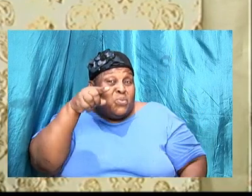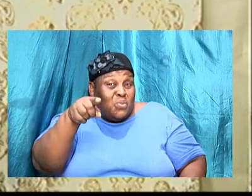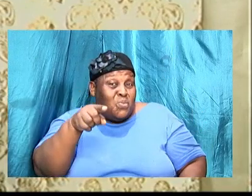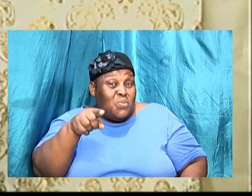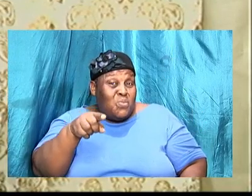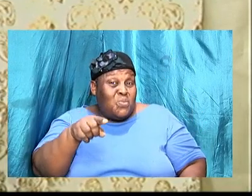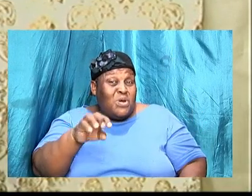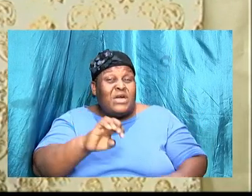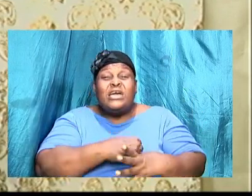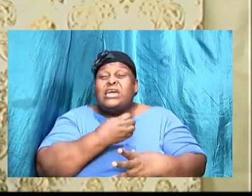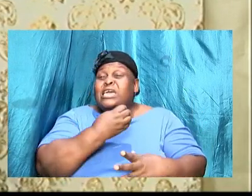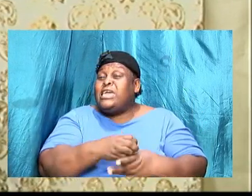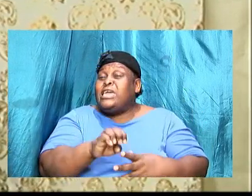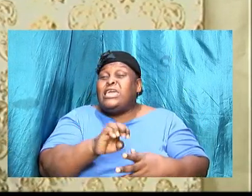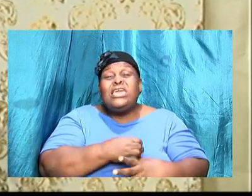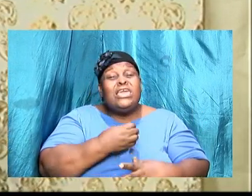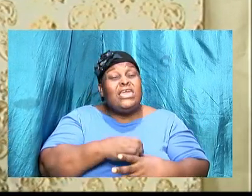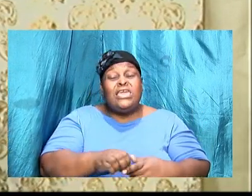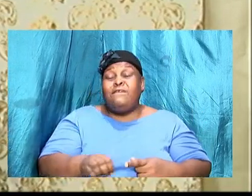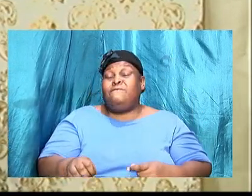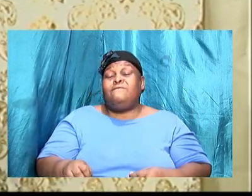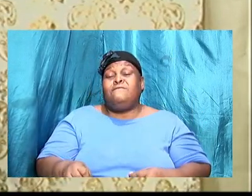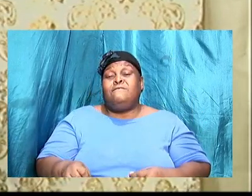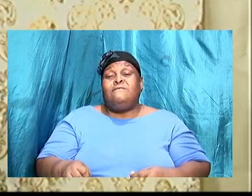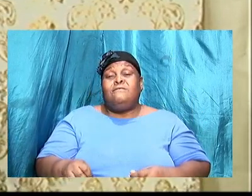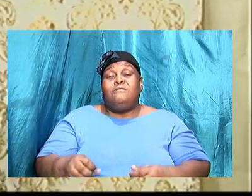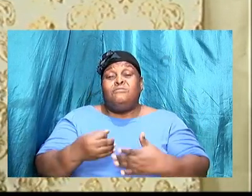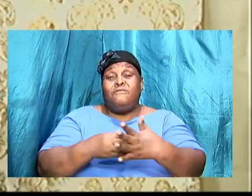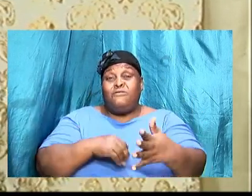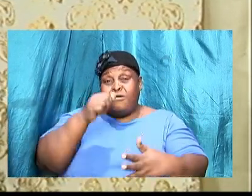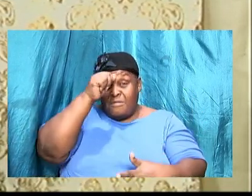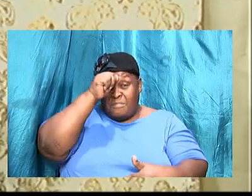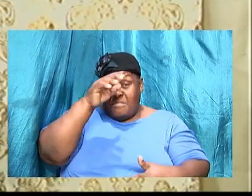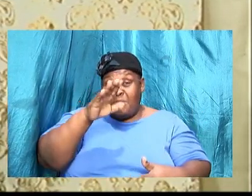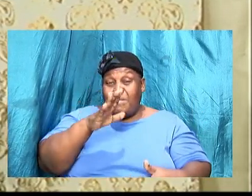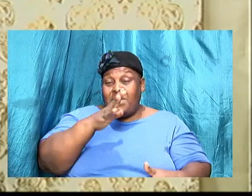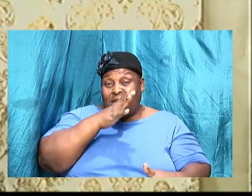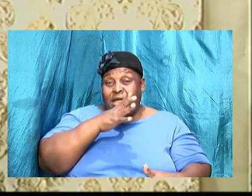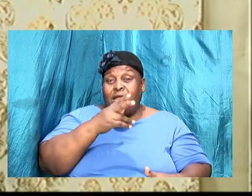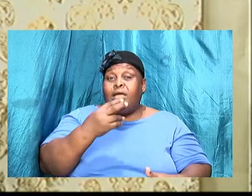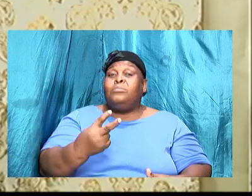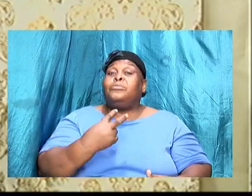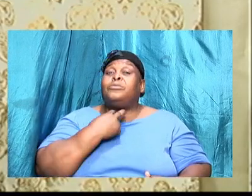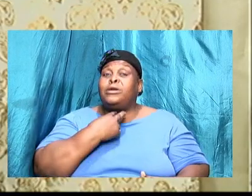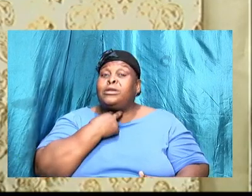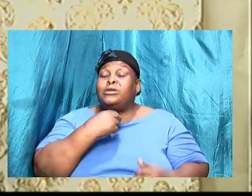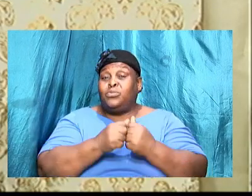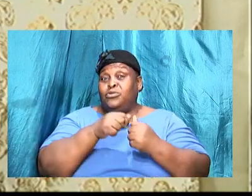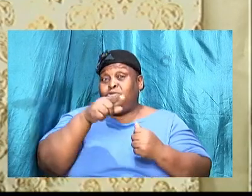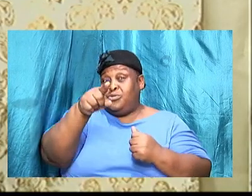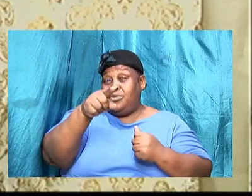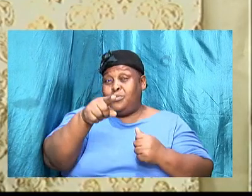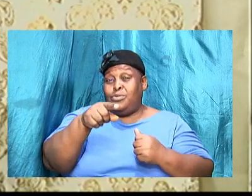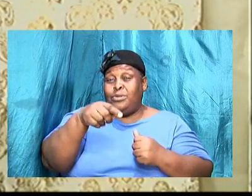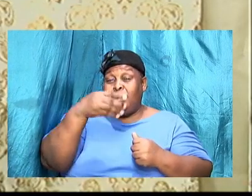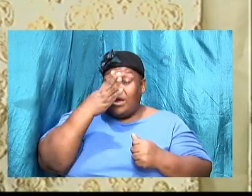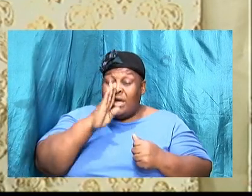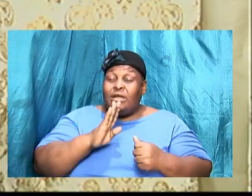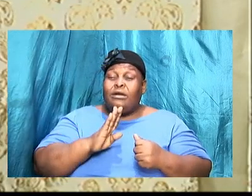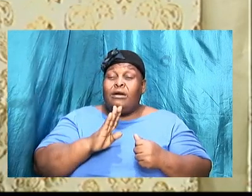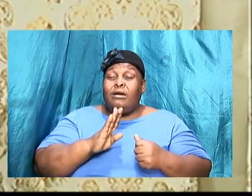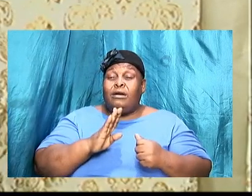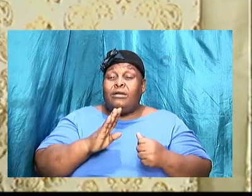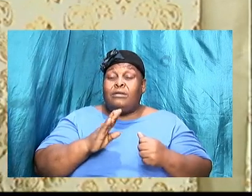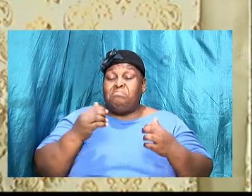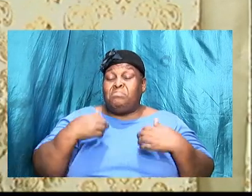even from before conception, and I would like you to know that God has a plan for your life. His